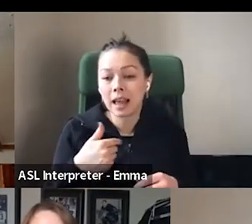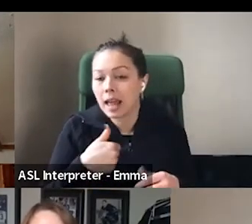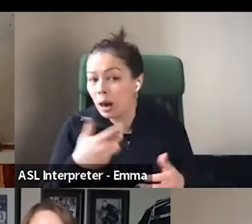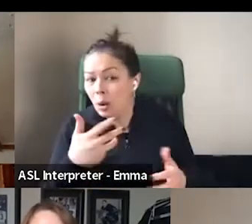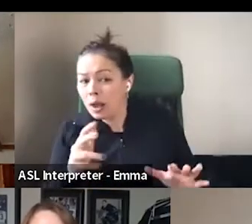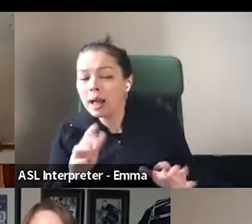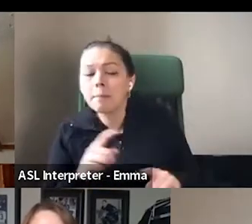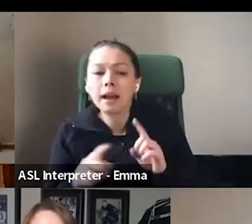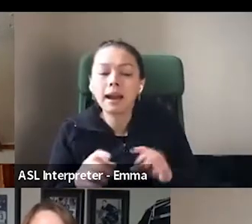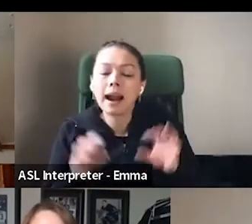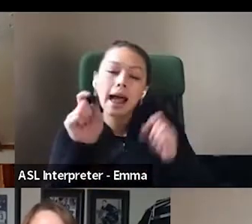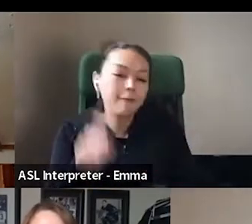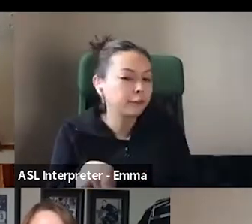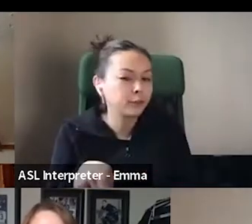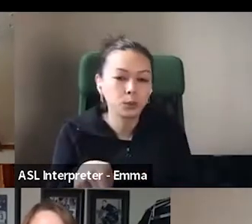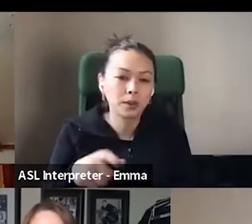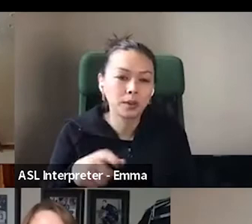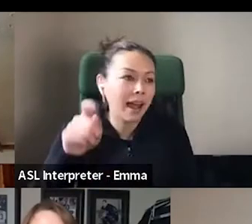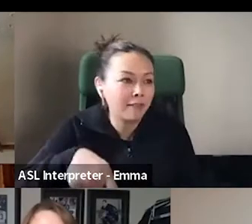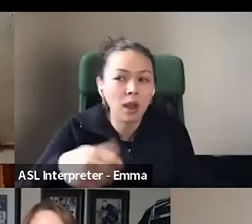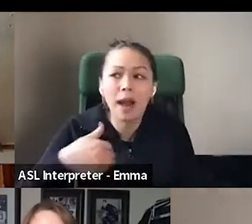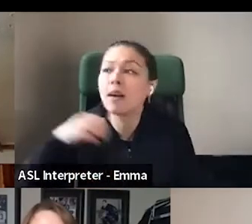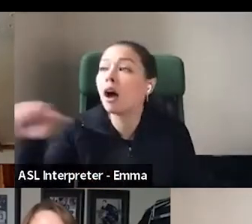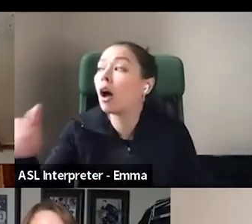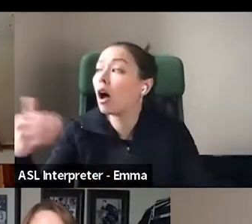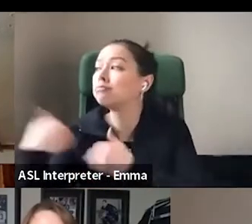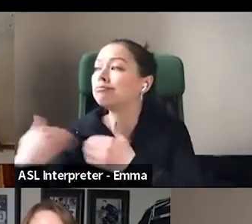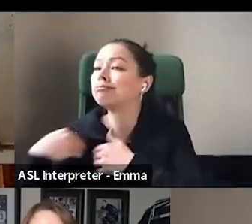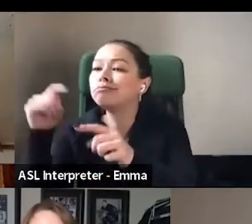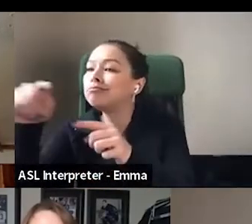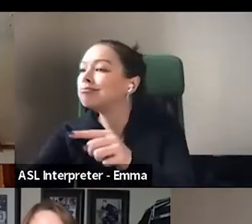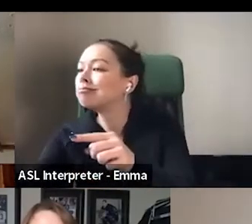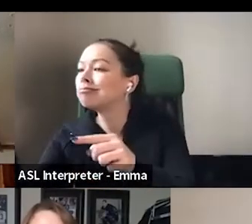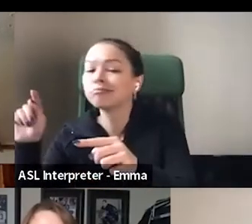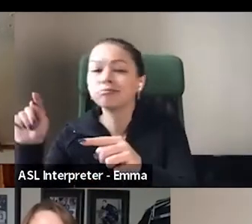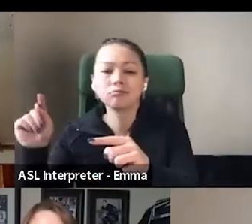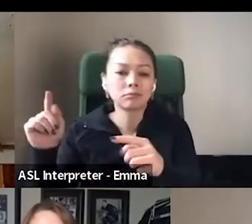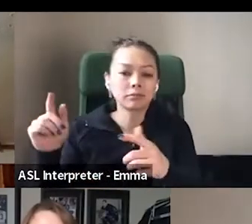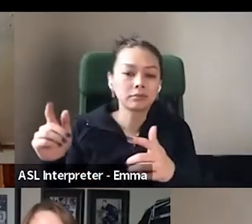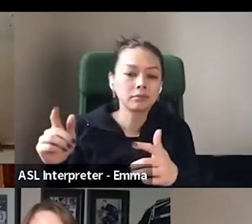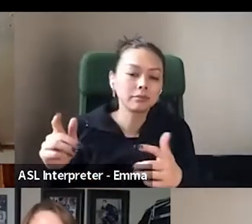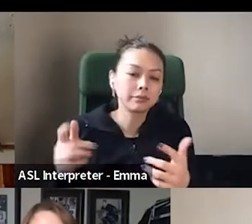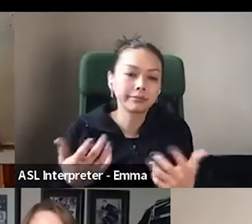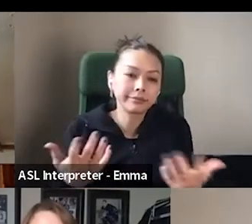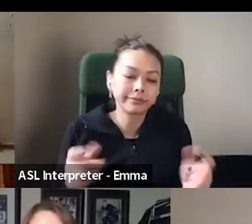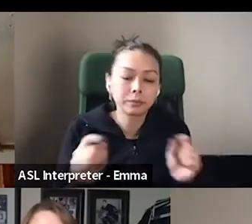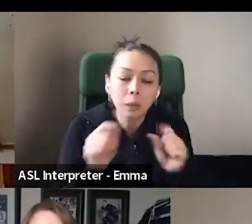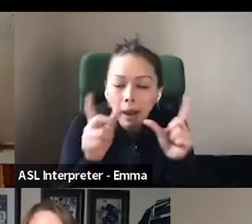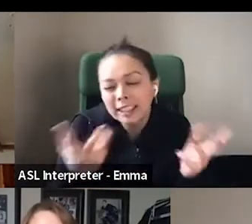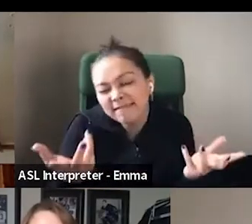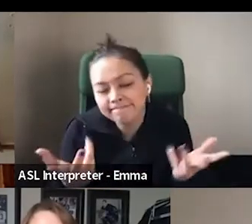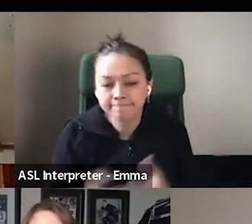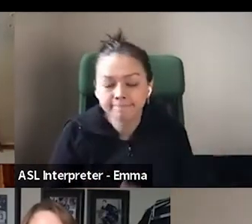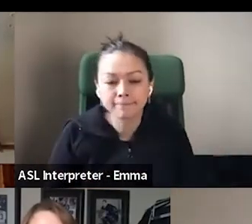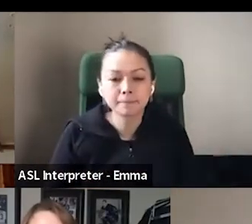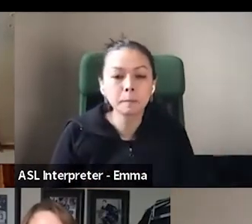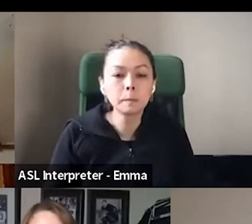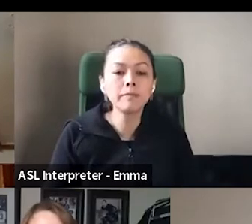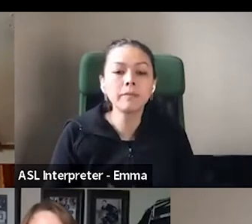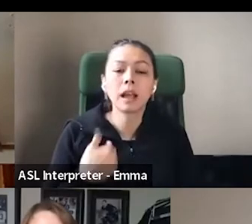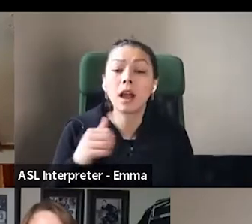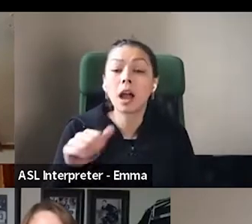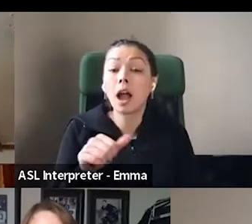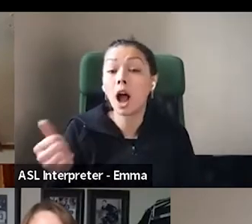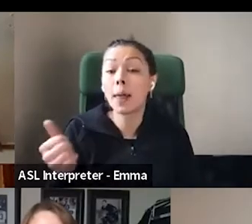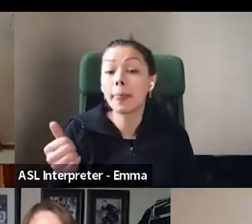I guess would be more of a surprise. The other big surprises, and that this isn't probably nice to say, I don't